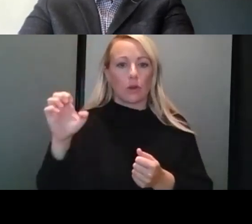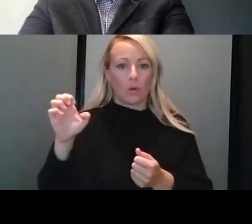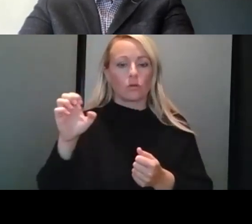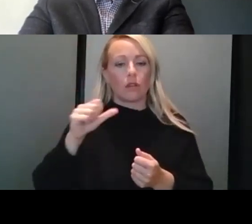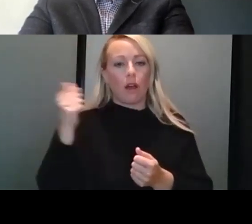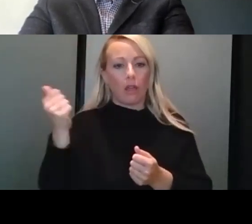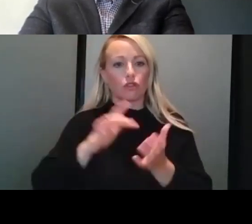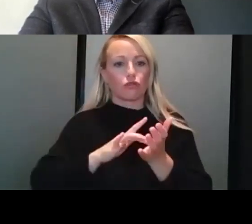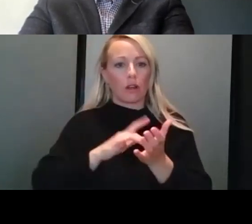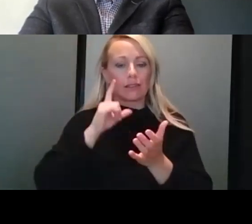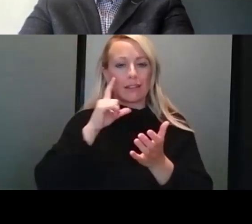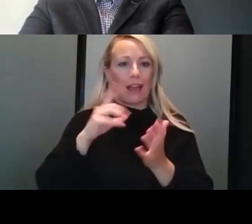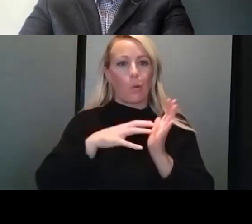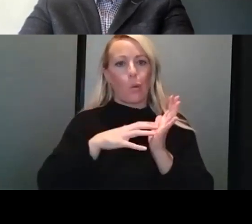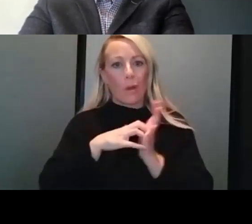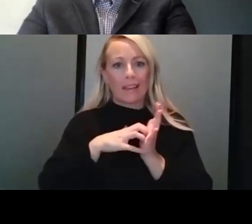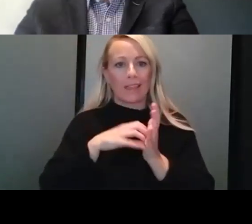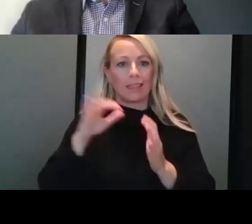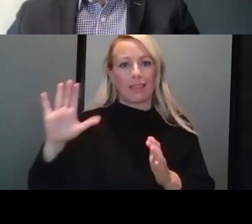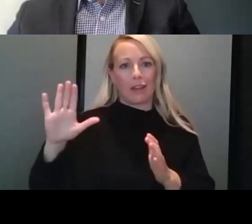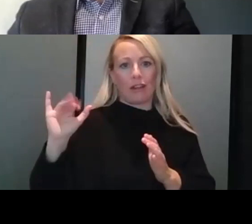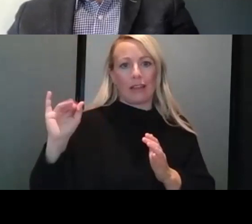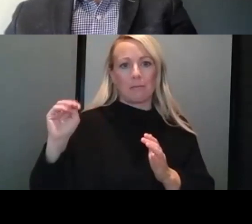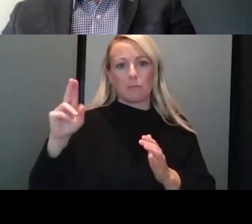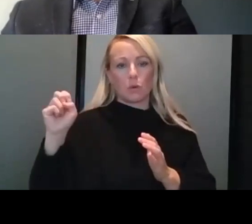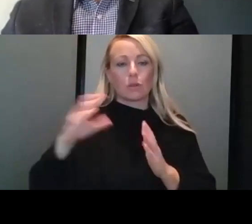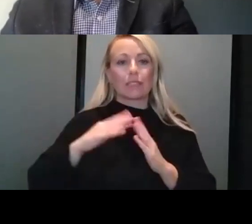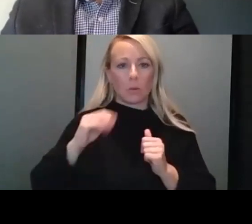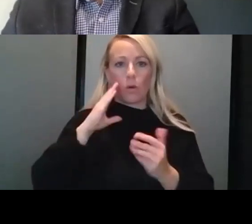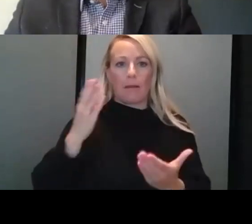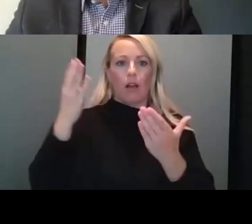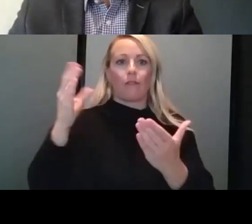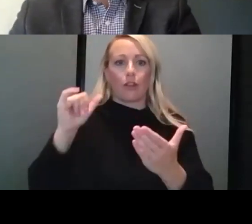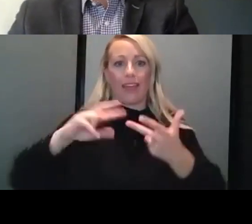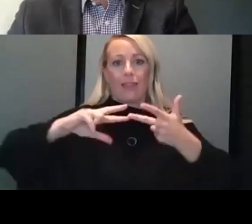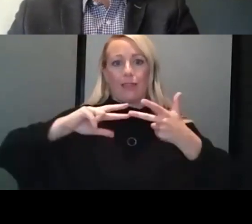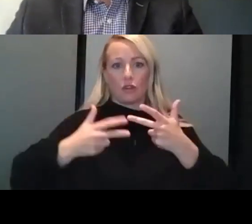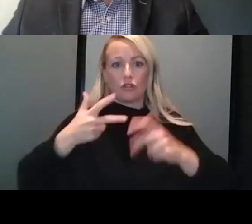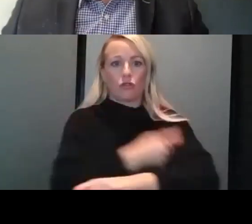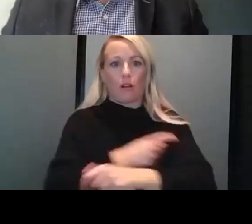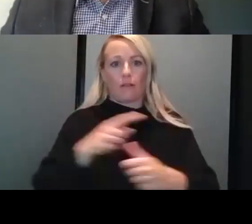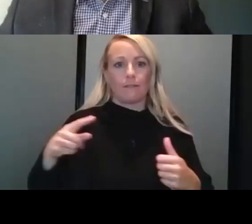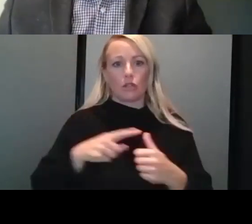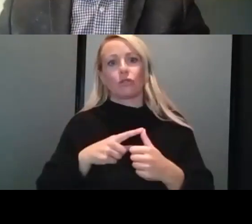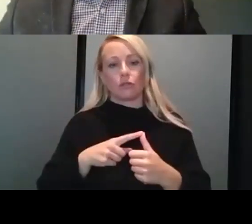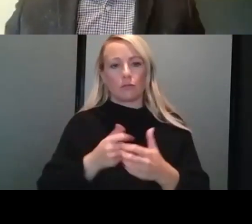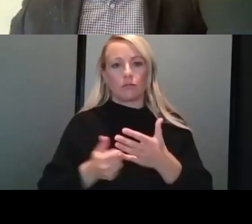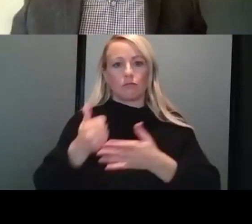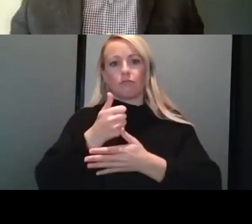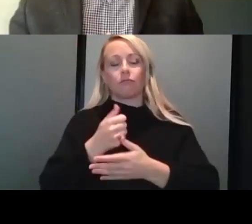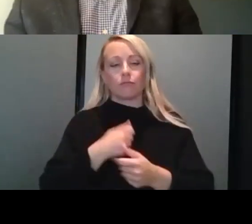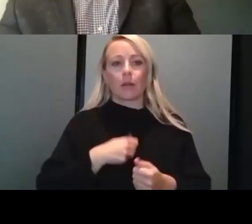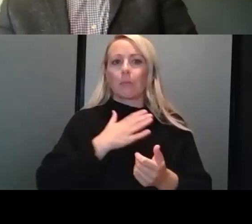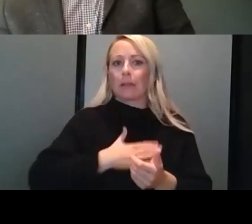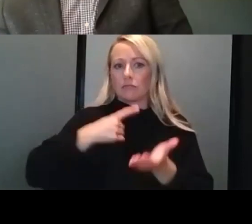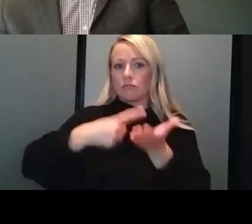drugs that suppress the immune system. Patients should talk to your healthcare provider about their medical condition